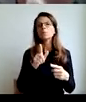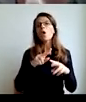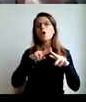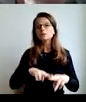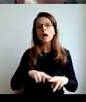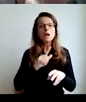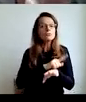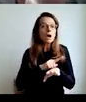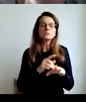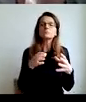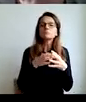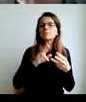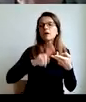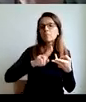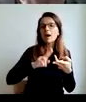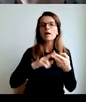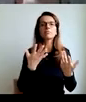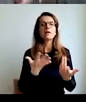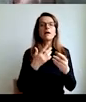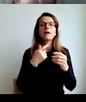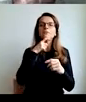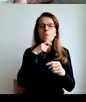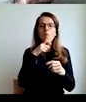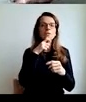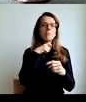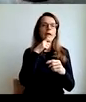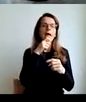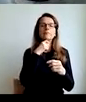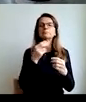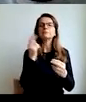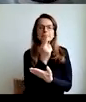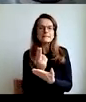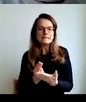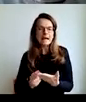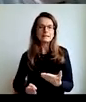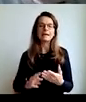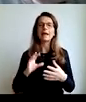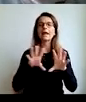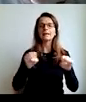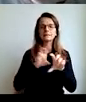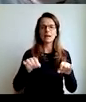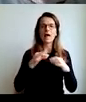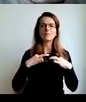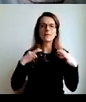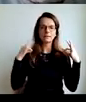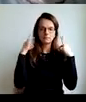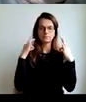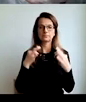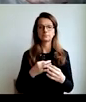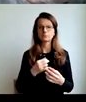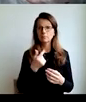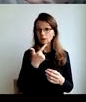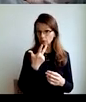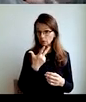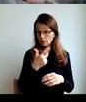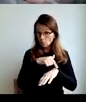and the remaining time was socializing, chatting, hygiene stories, so we are made to